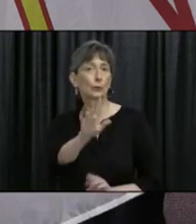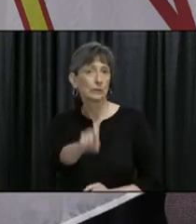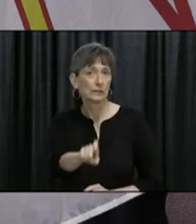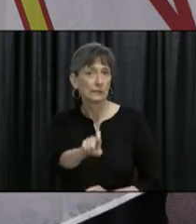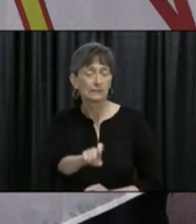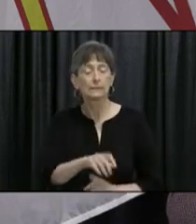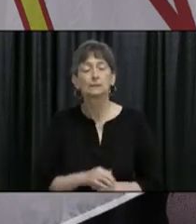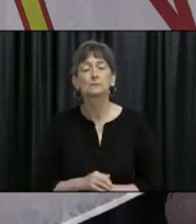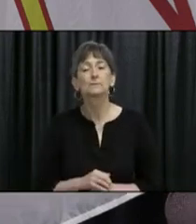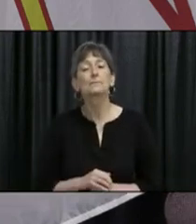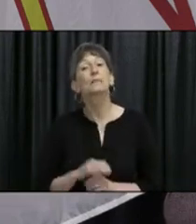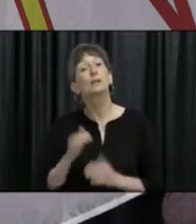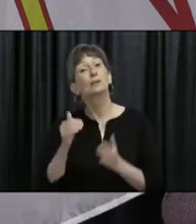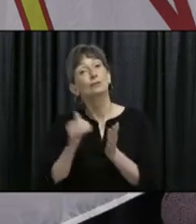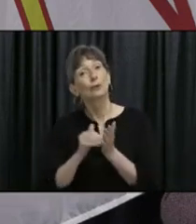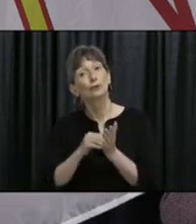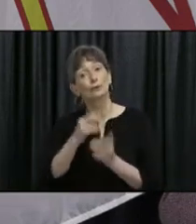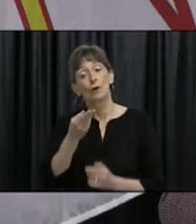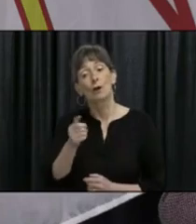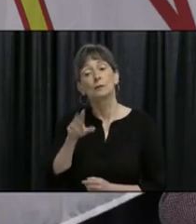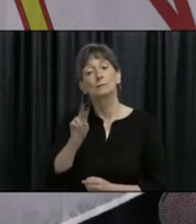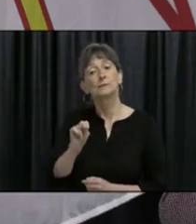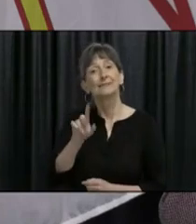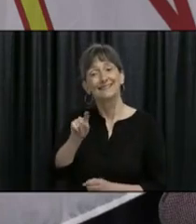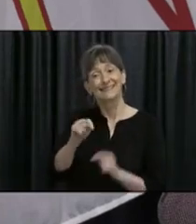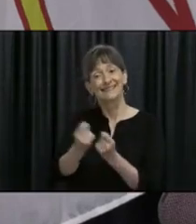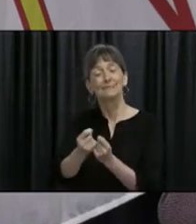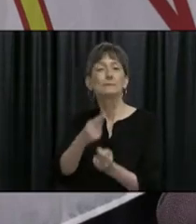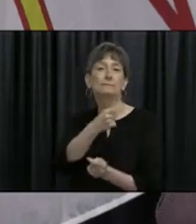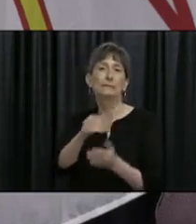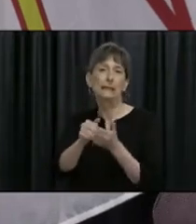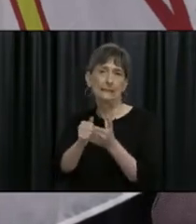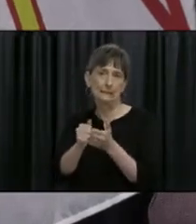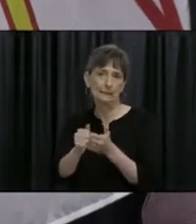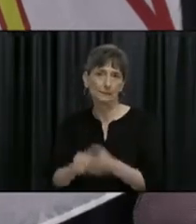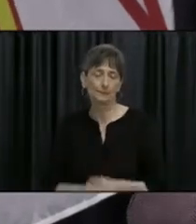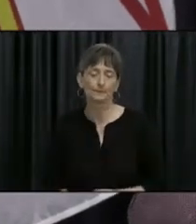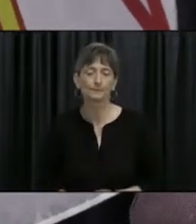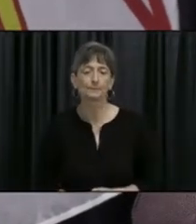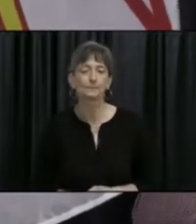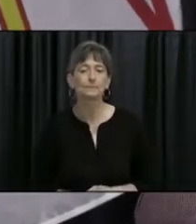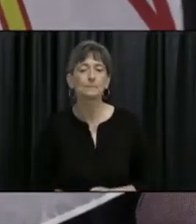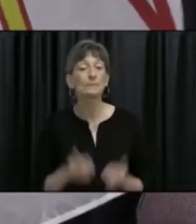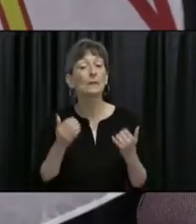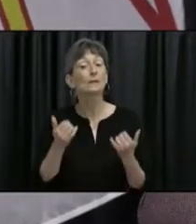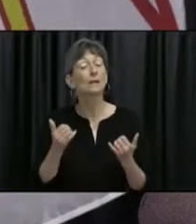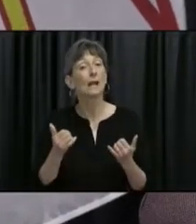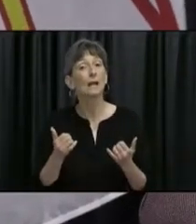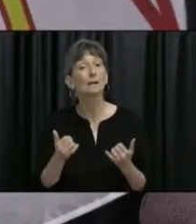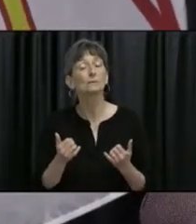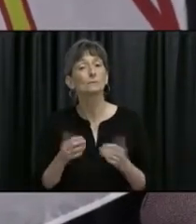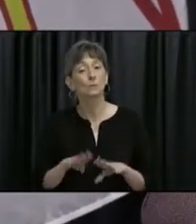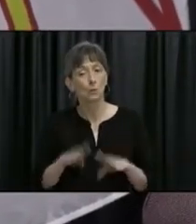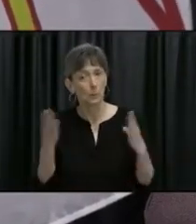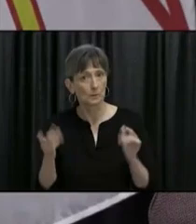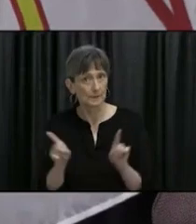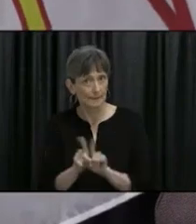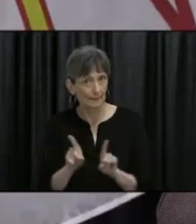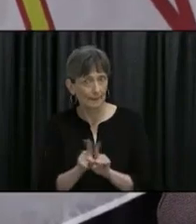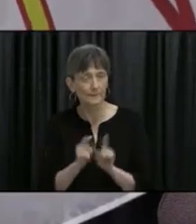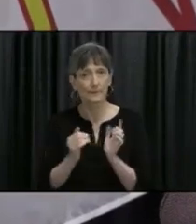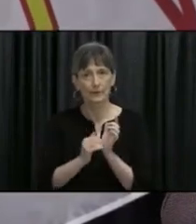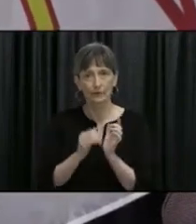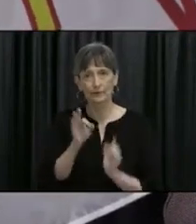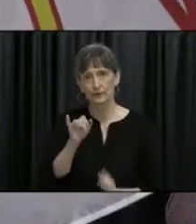core analytics team. So, what we're going to do today is we'll start normally, as we always do, with Dr.